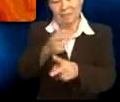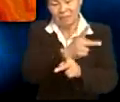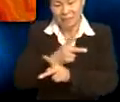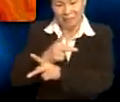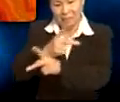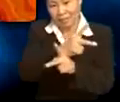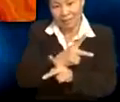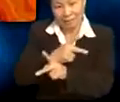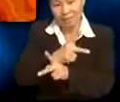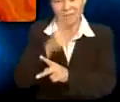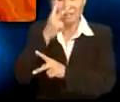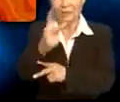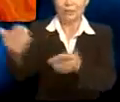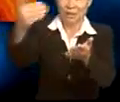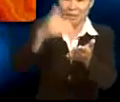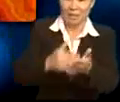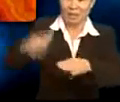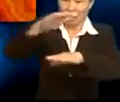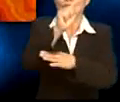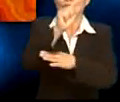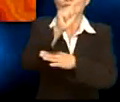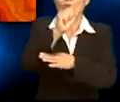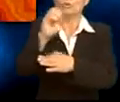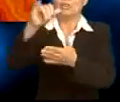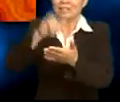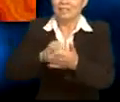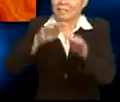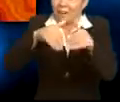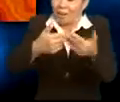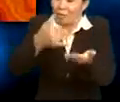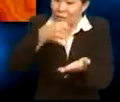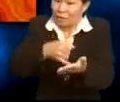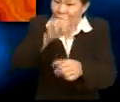see you again on... So That's How It Works.